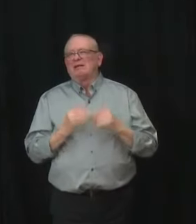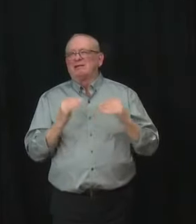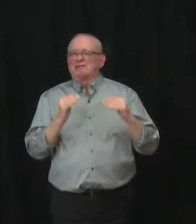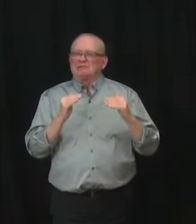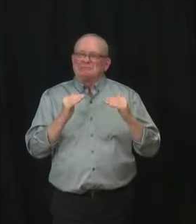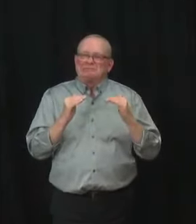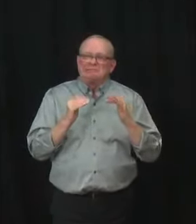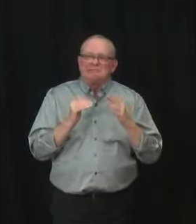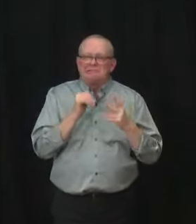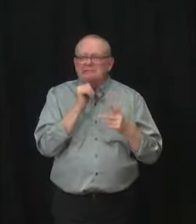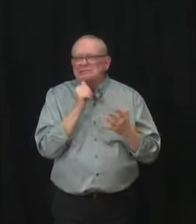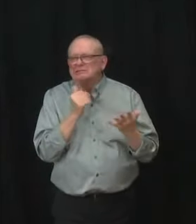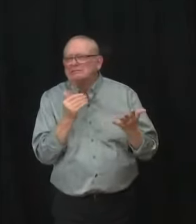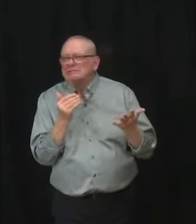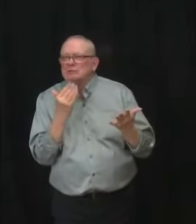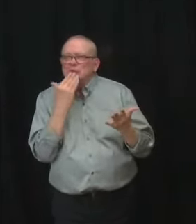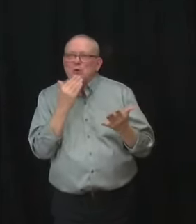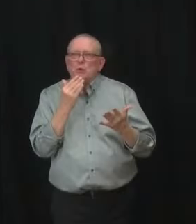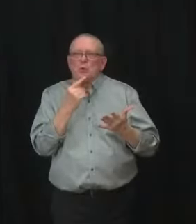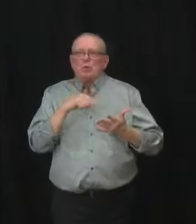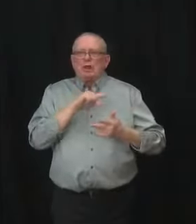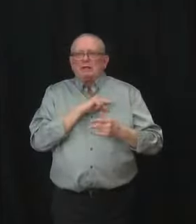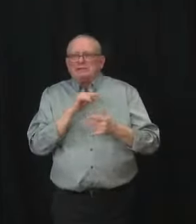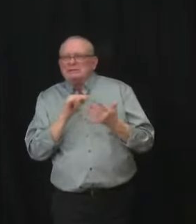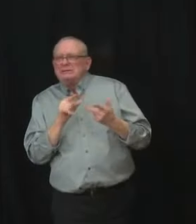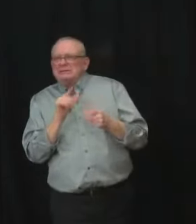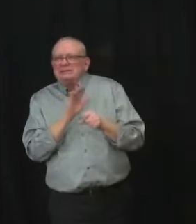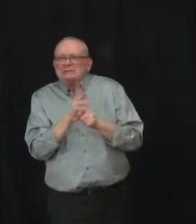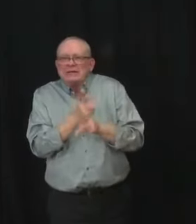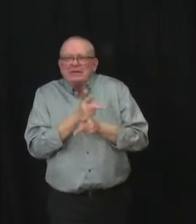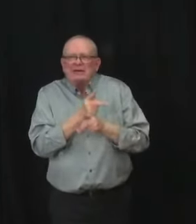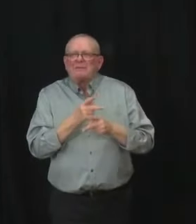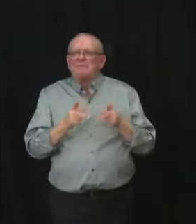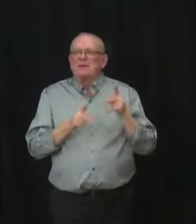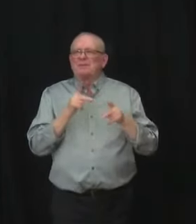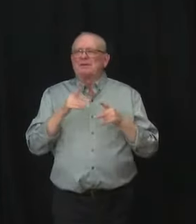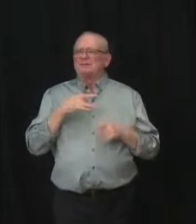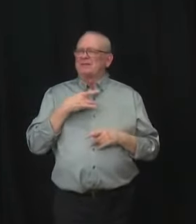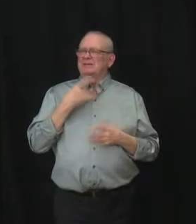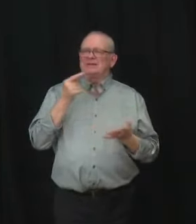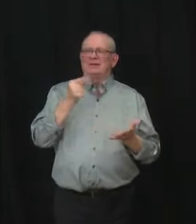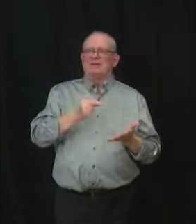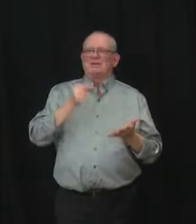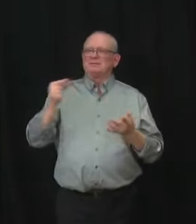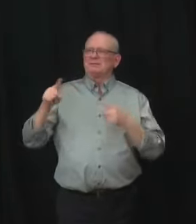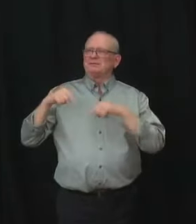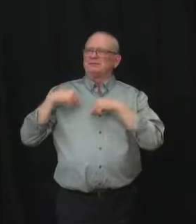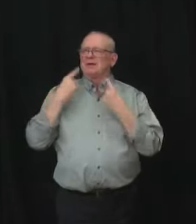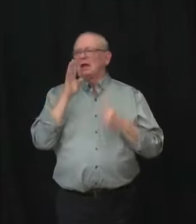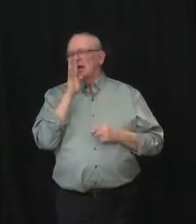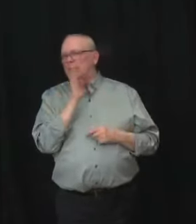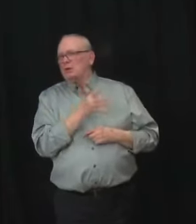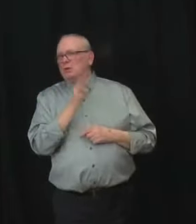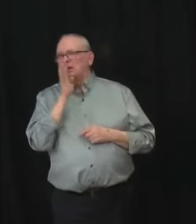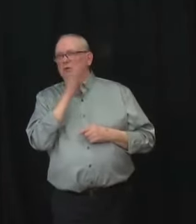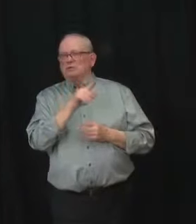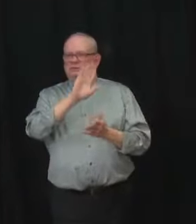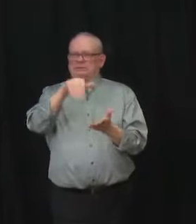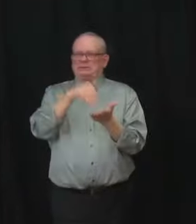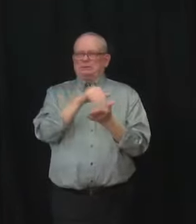iterations of government have failed to provide the nearly half million Albertans in the central zone the level of health care that they deserve.